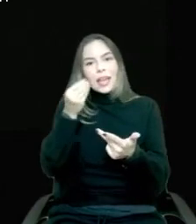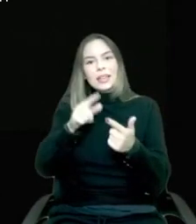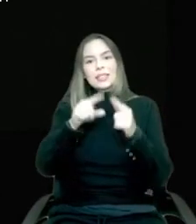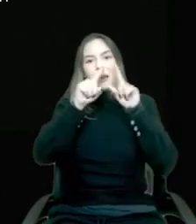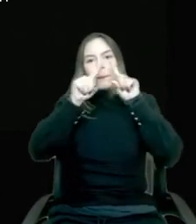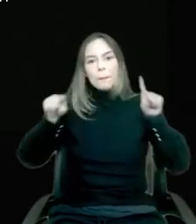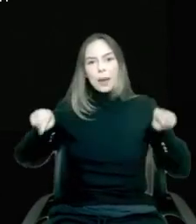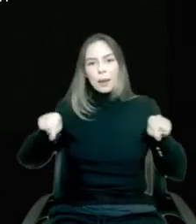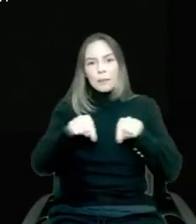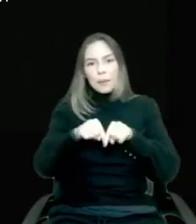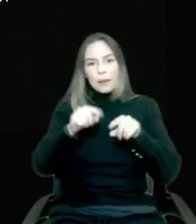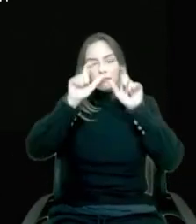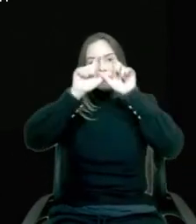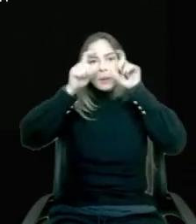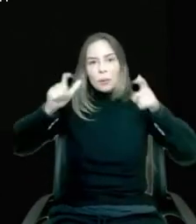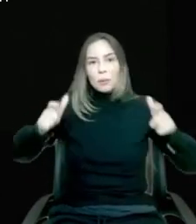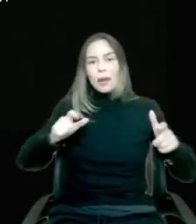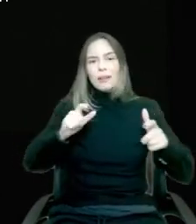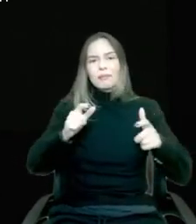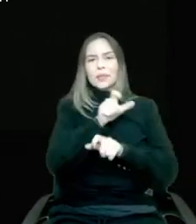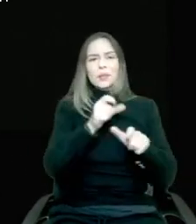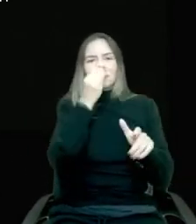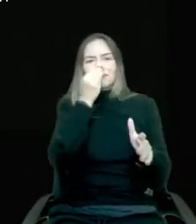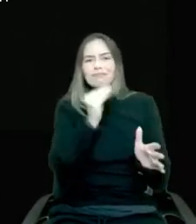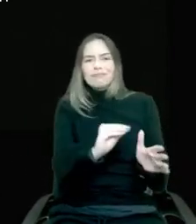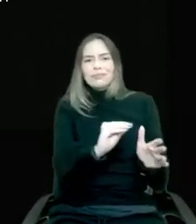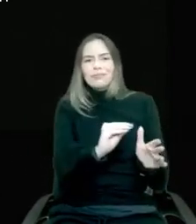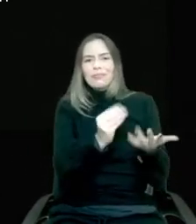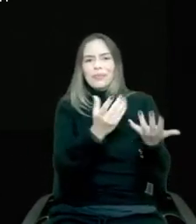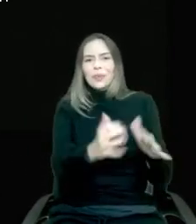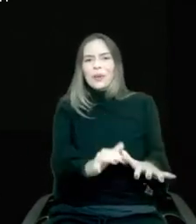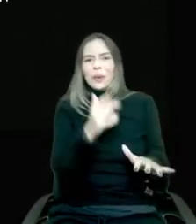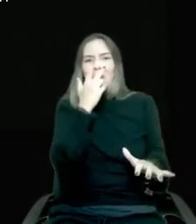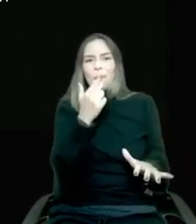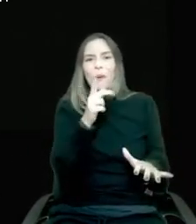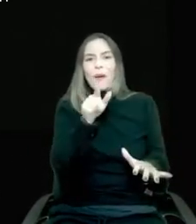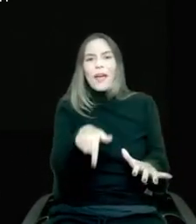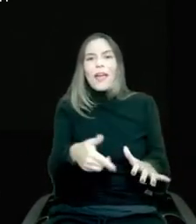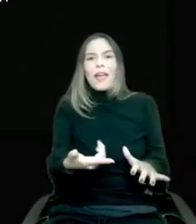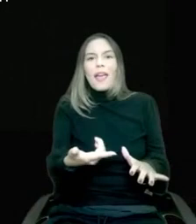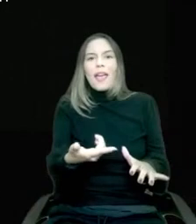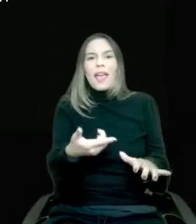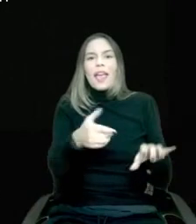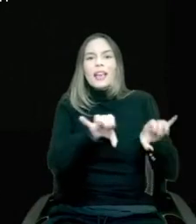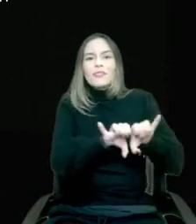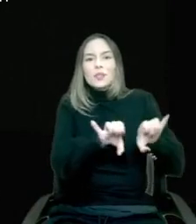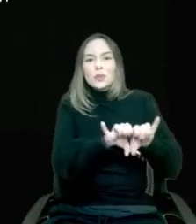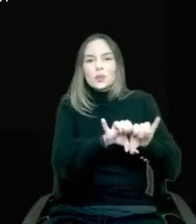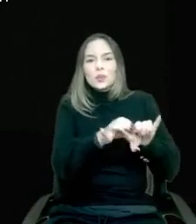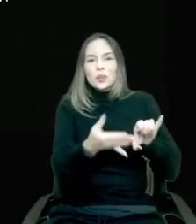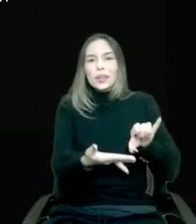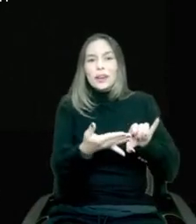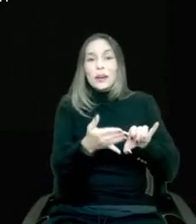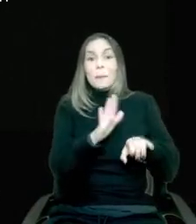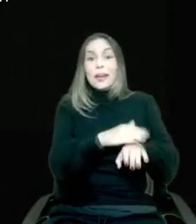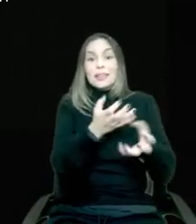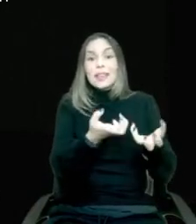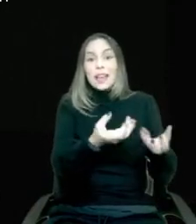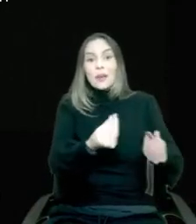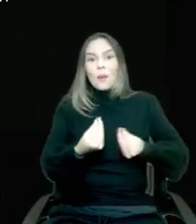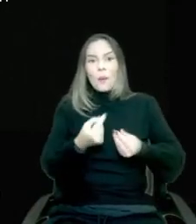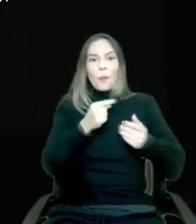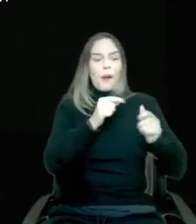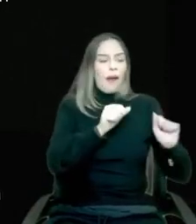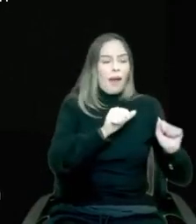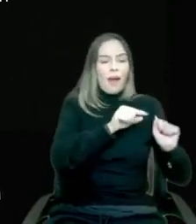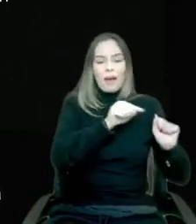no one cares about, like, again, this extensive UI infrastructure. It's more they just want to get from point A to point B to point C